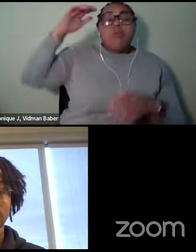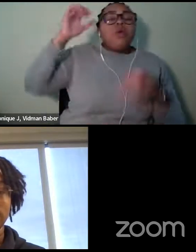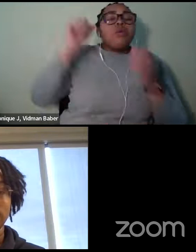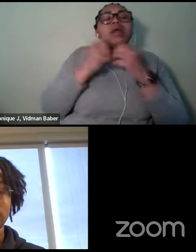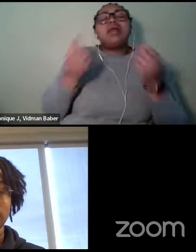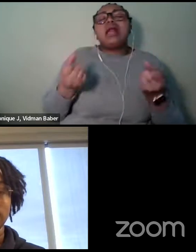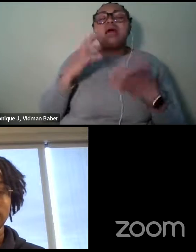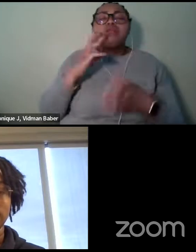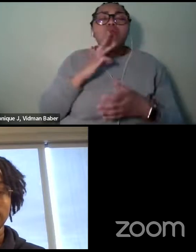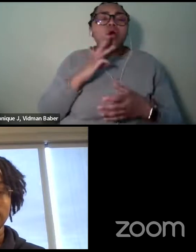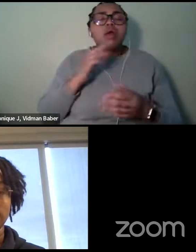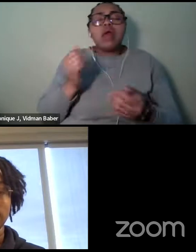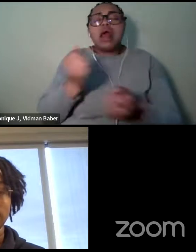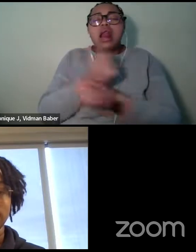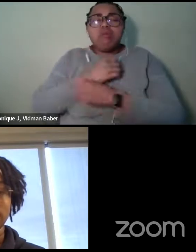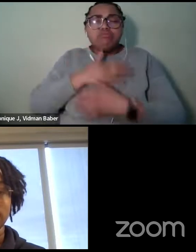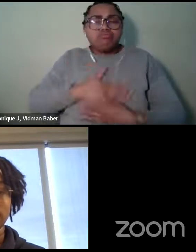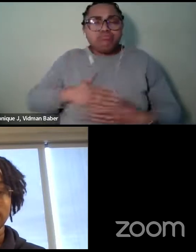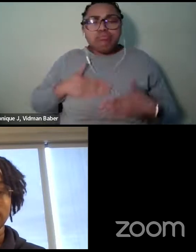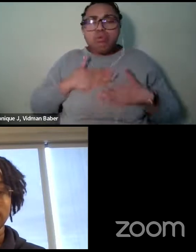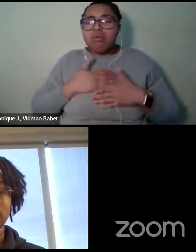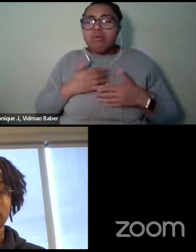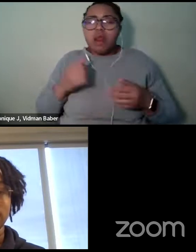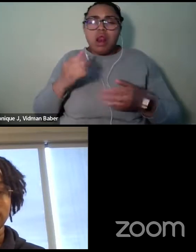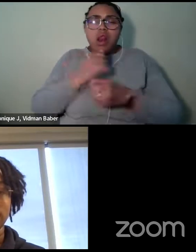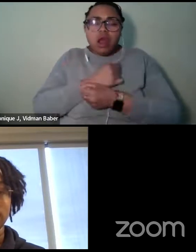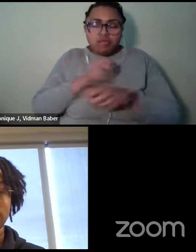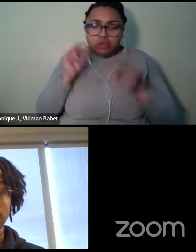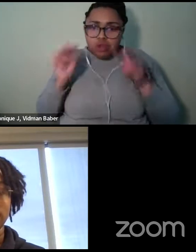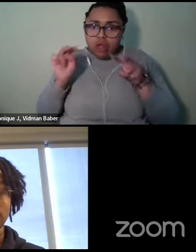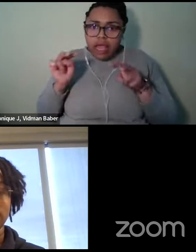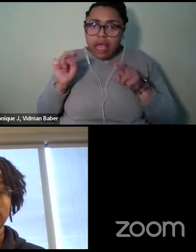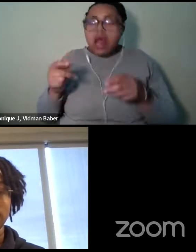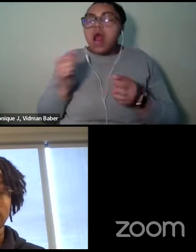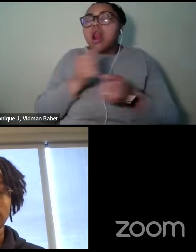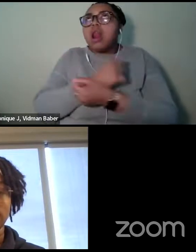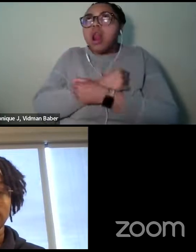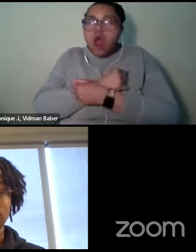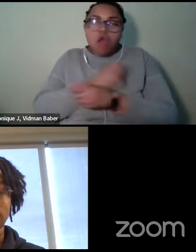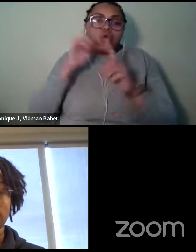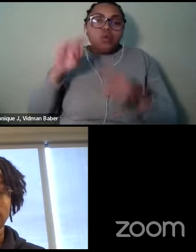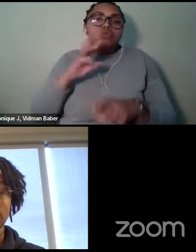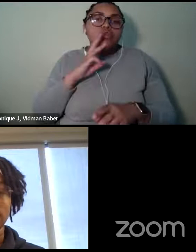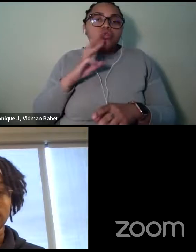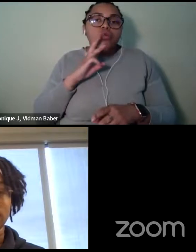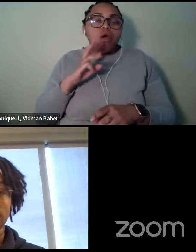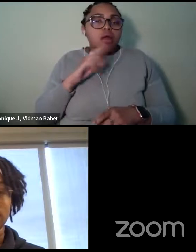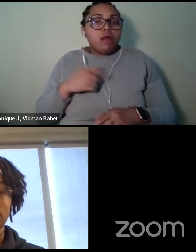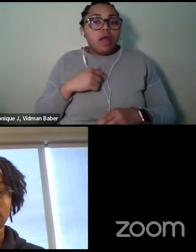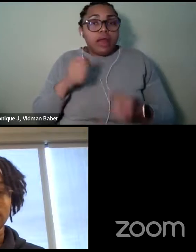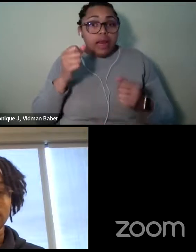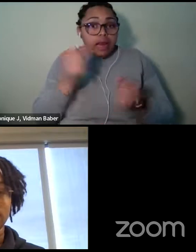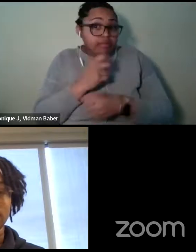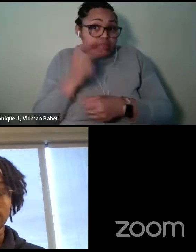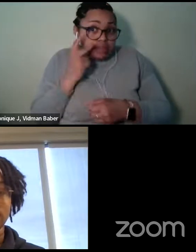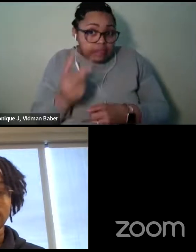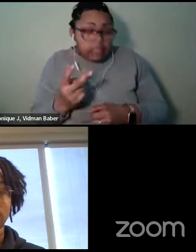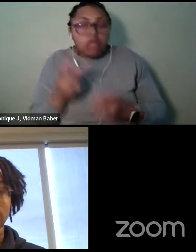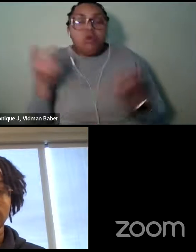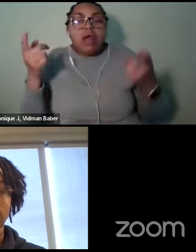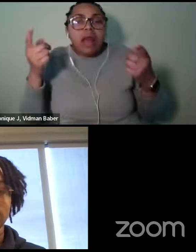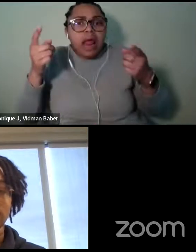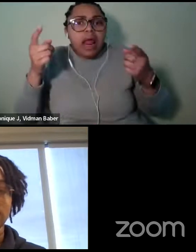and loving to look at it and seeing what was happening in terms of the plastic